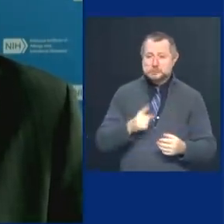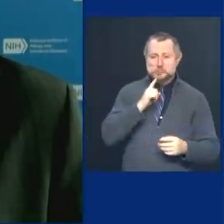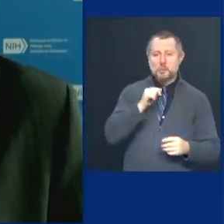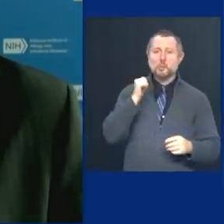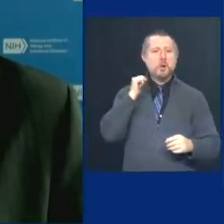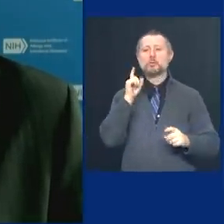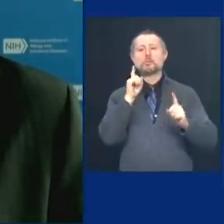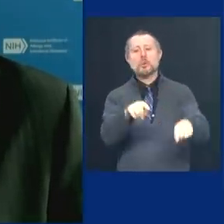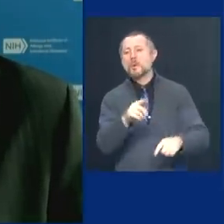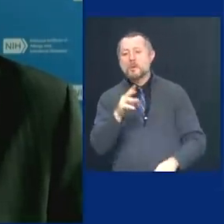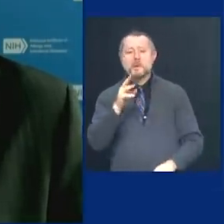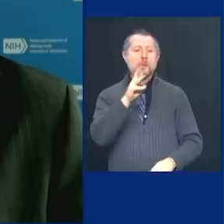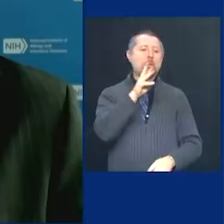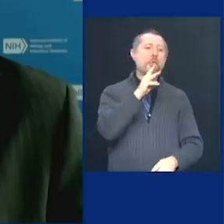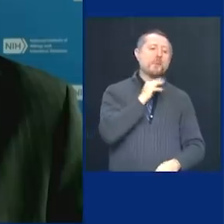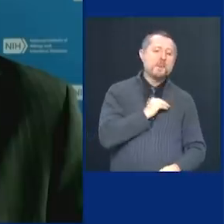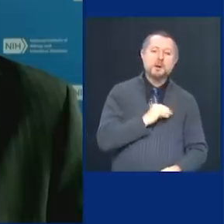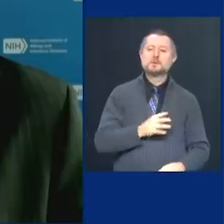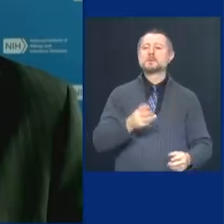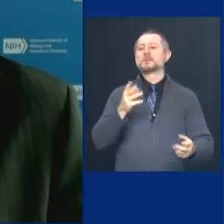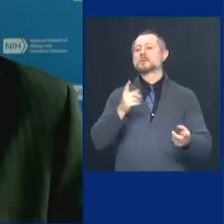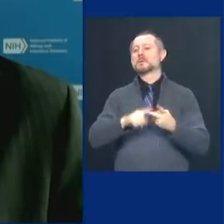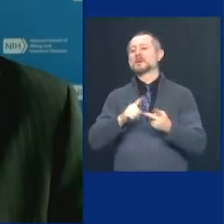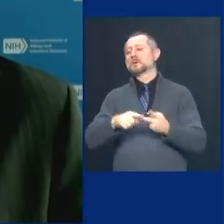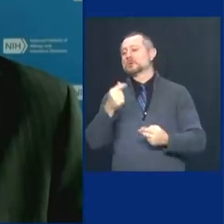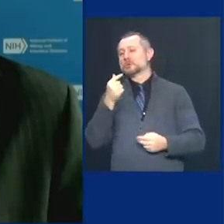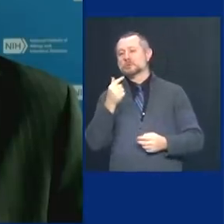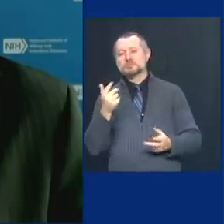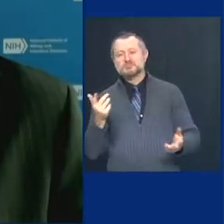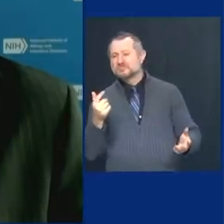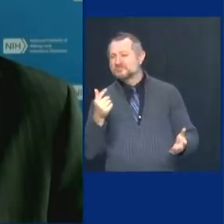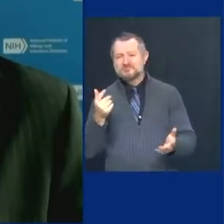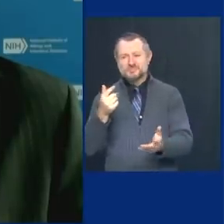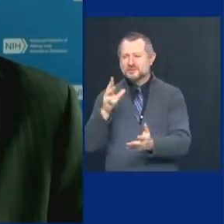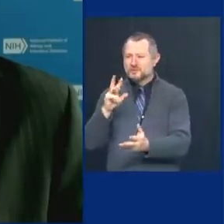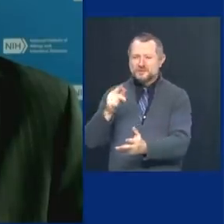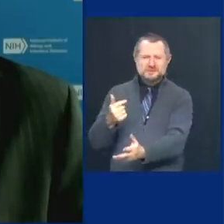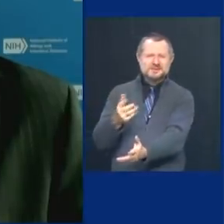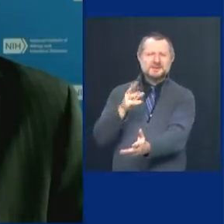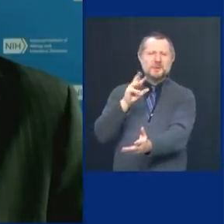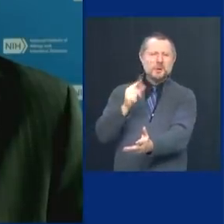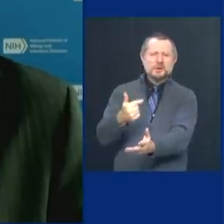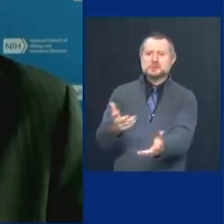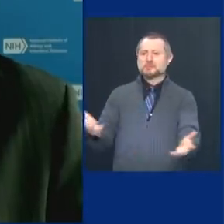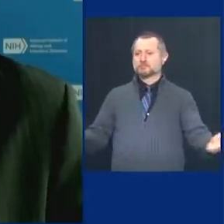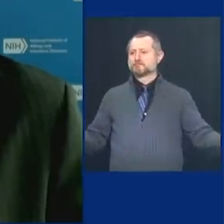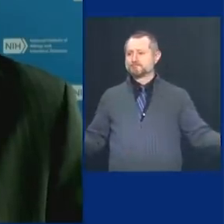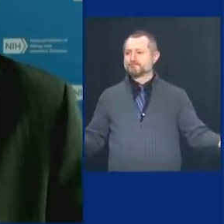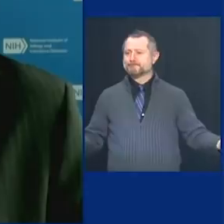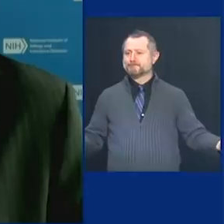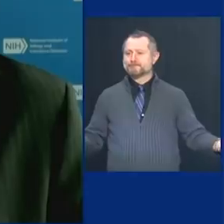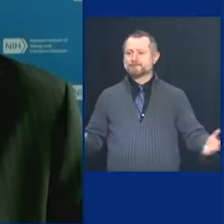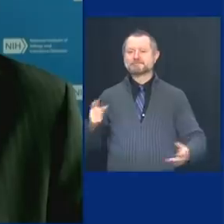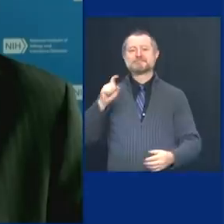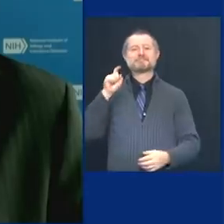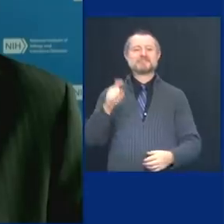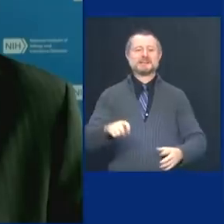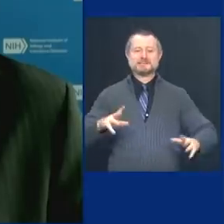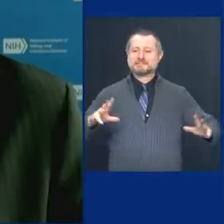Walgreens to take this vaccine. I think we're going to need an affirmative effort to do that.